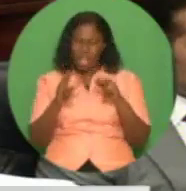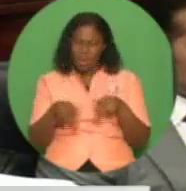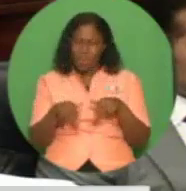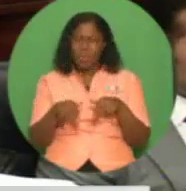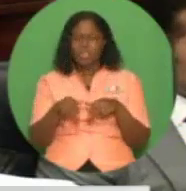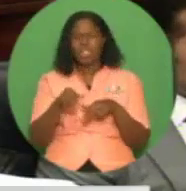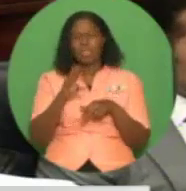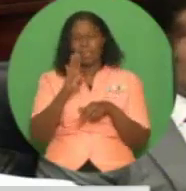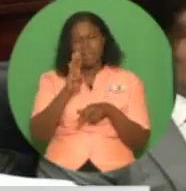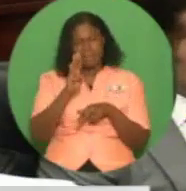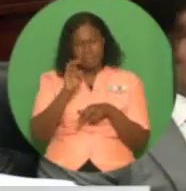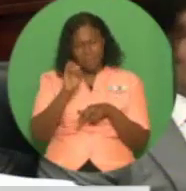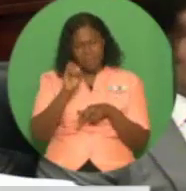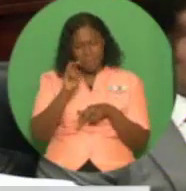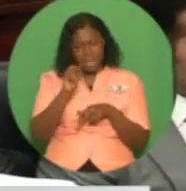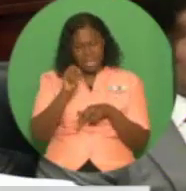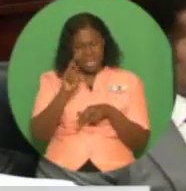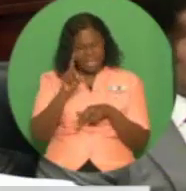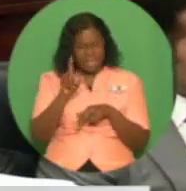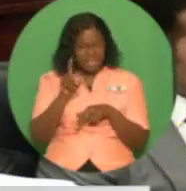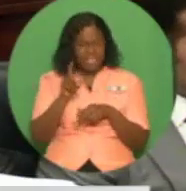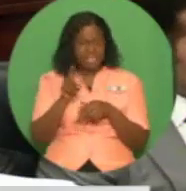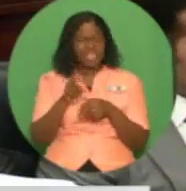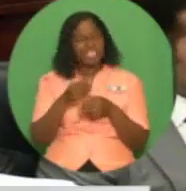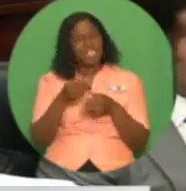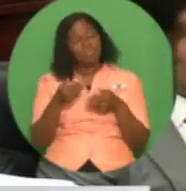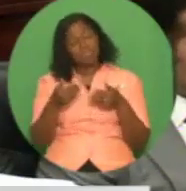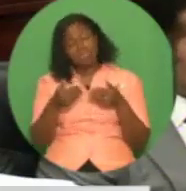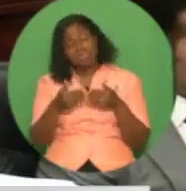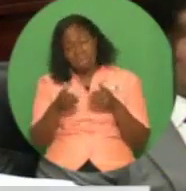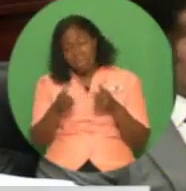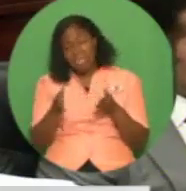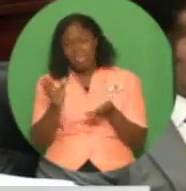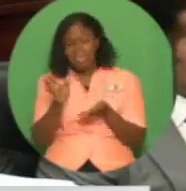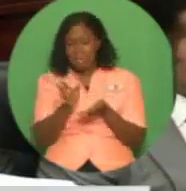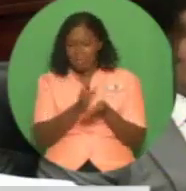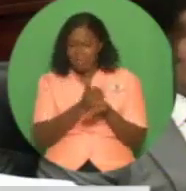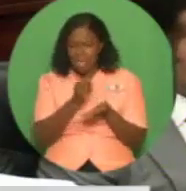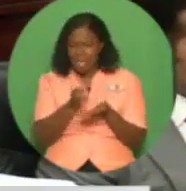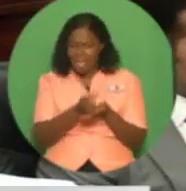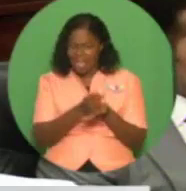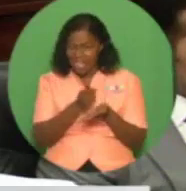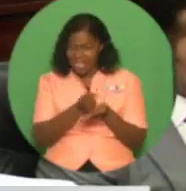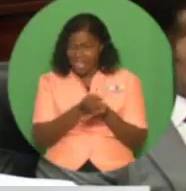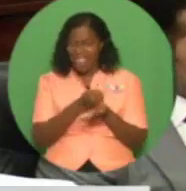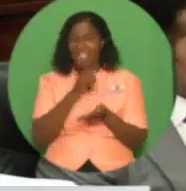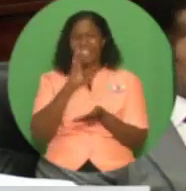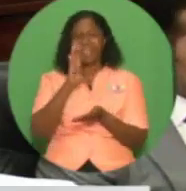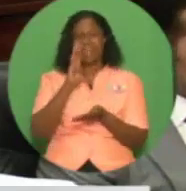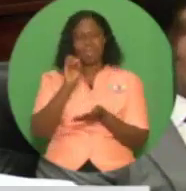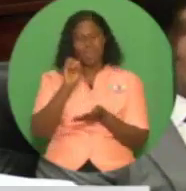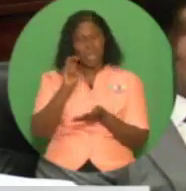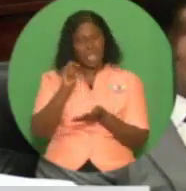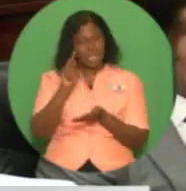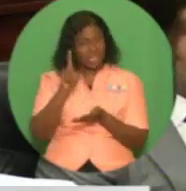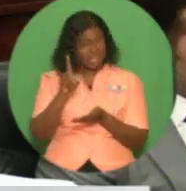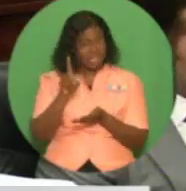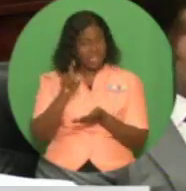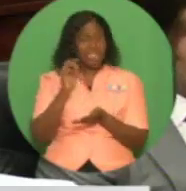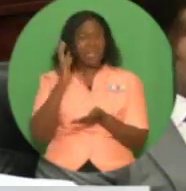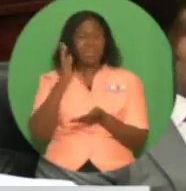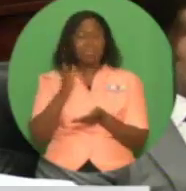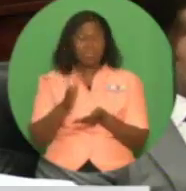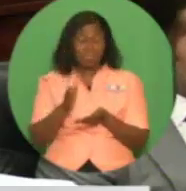will be given preference in the allocation of new HTC housing and will be able to assign the full